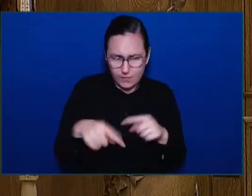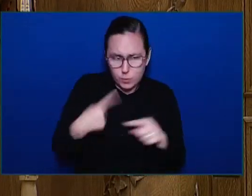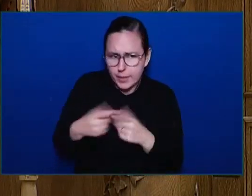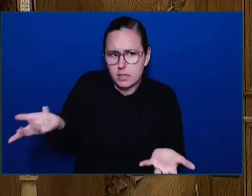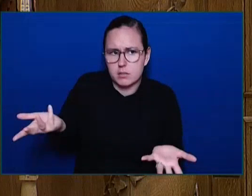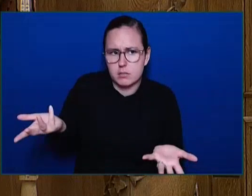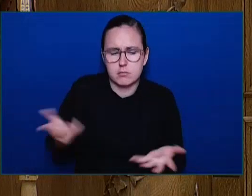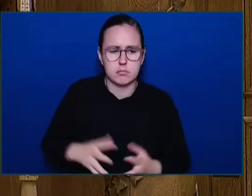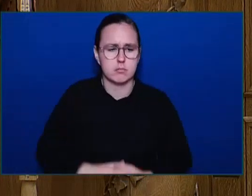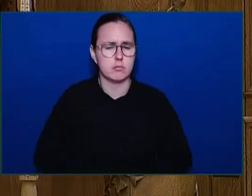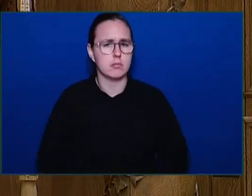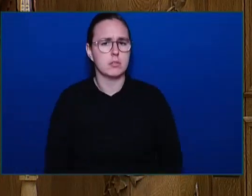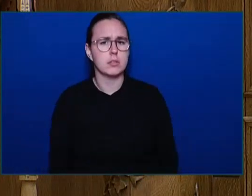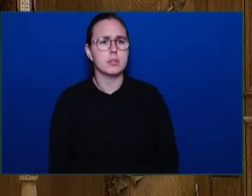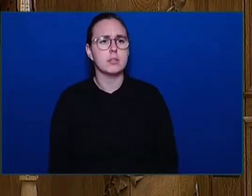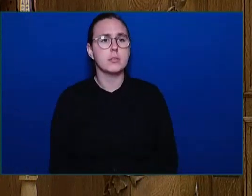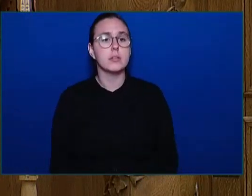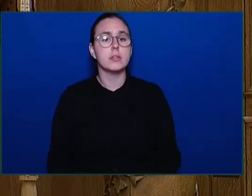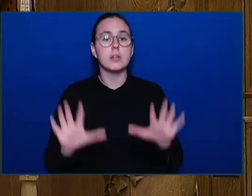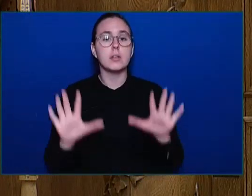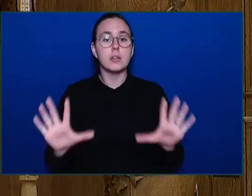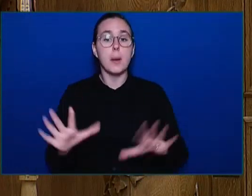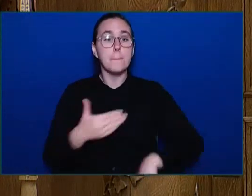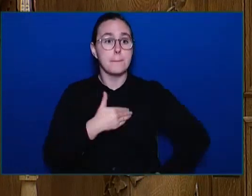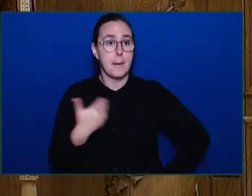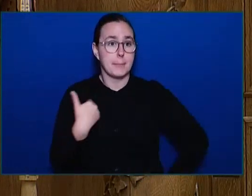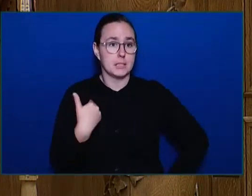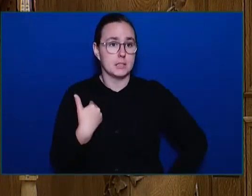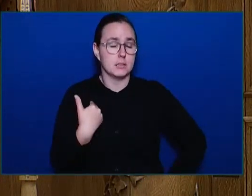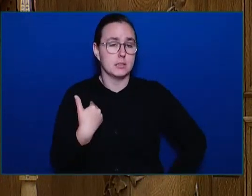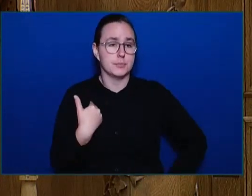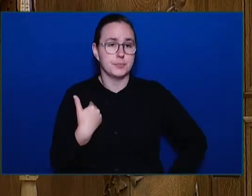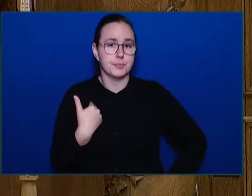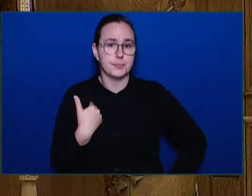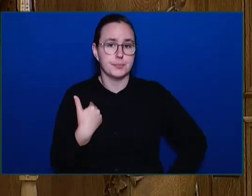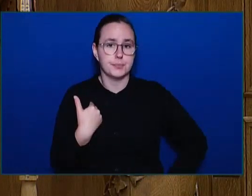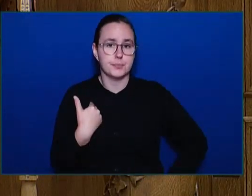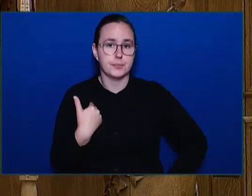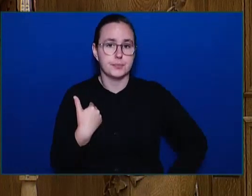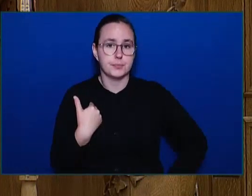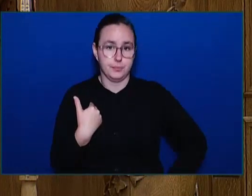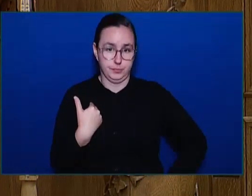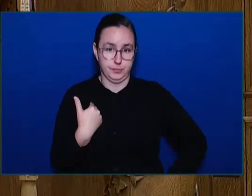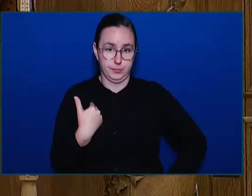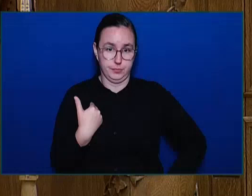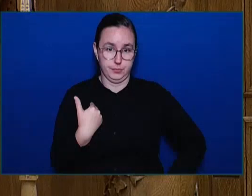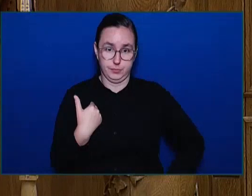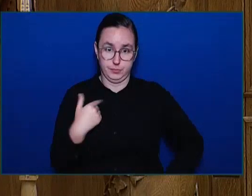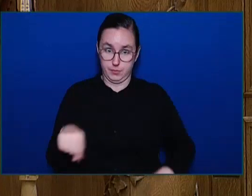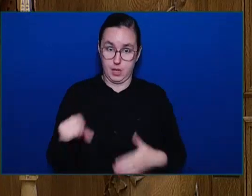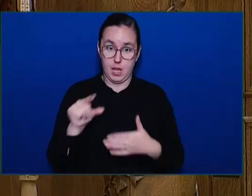Members, members, it's the government's prerogative, whoever they want to stand up and answer the question.